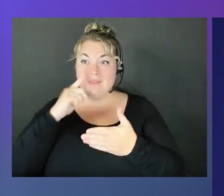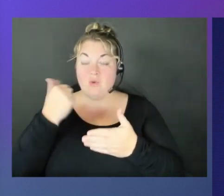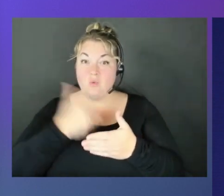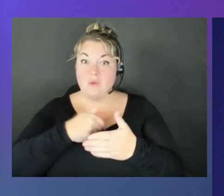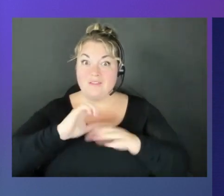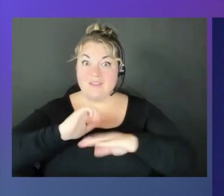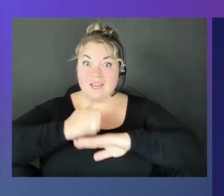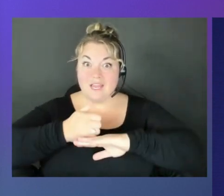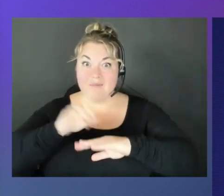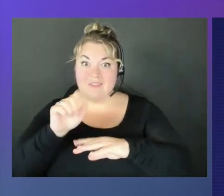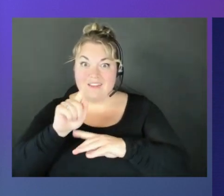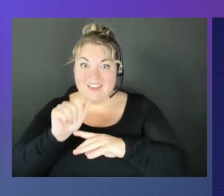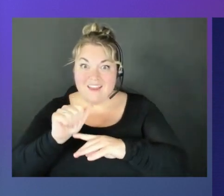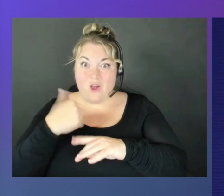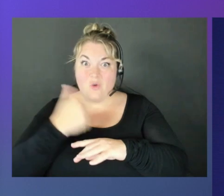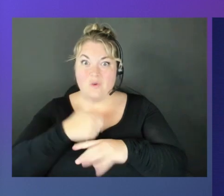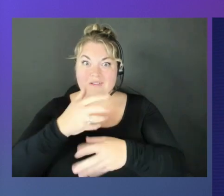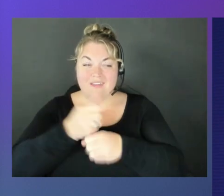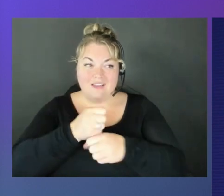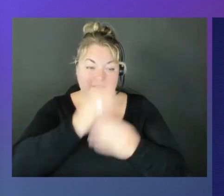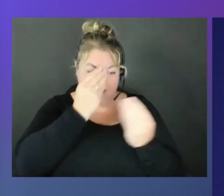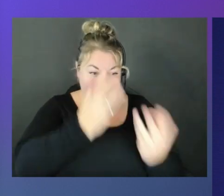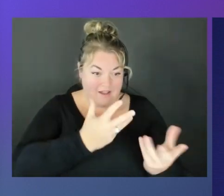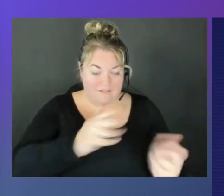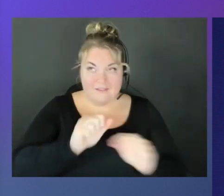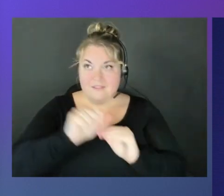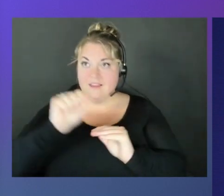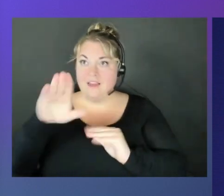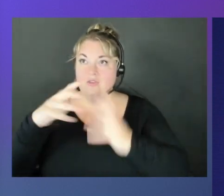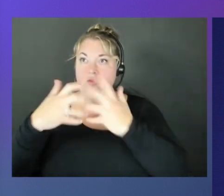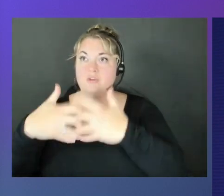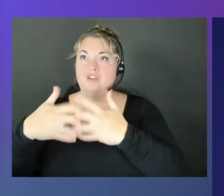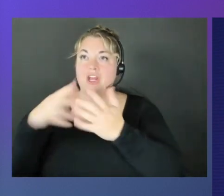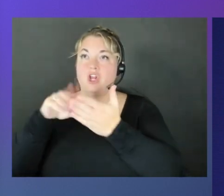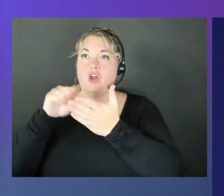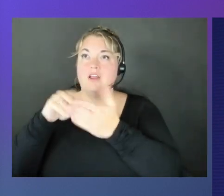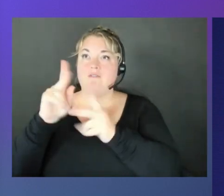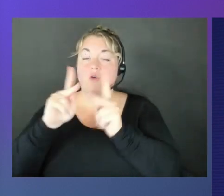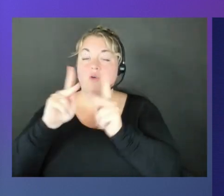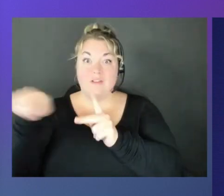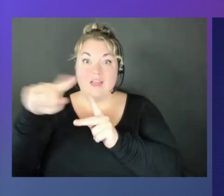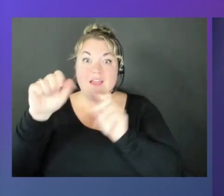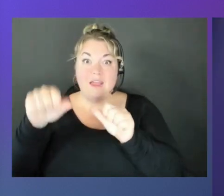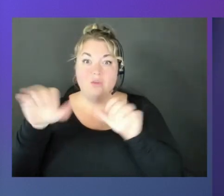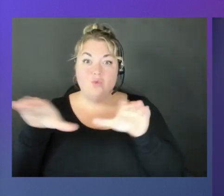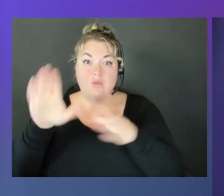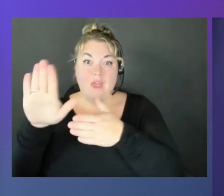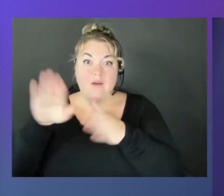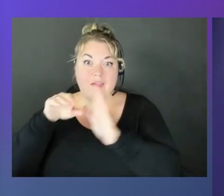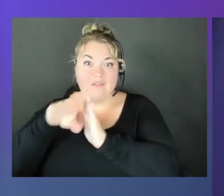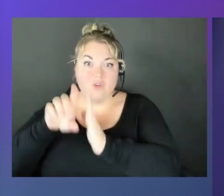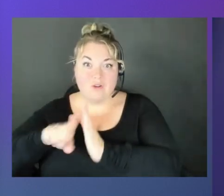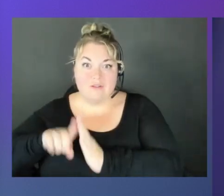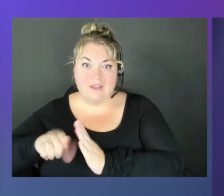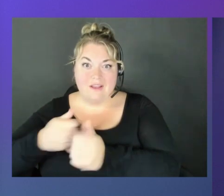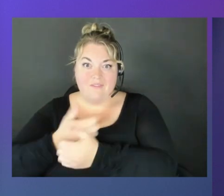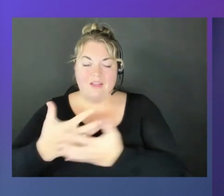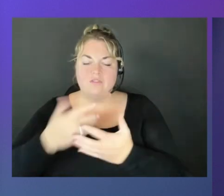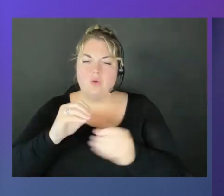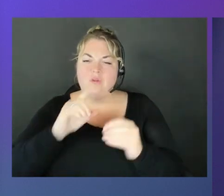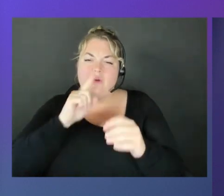getting the data and sending it to the machine learning folks so they can do their inferencing and everything. So there's always good